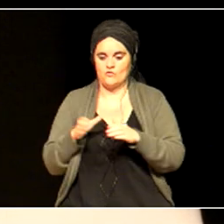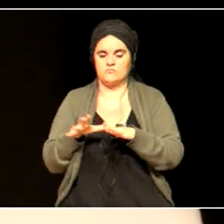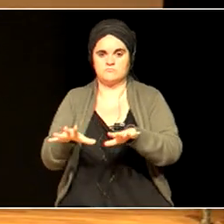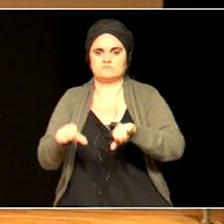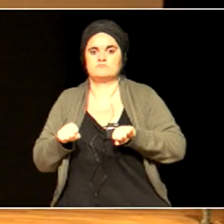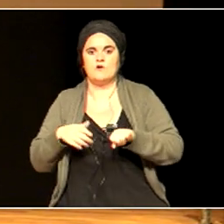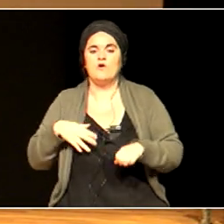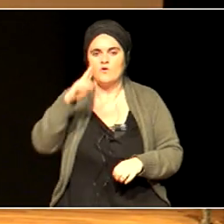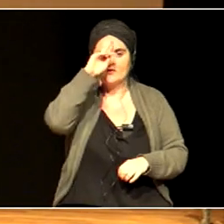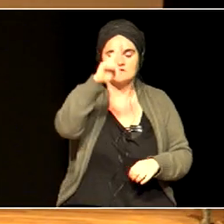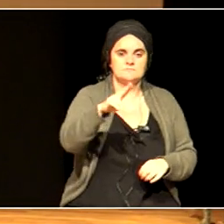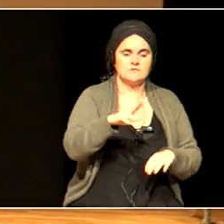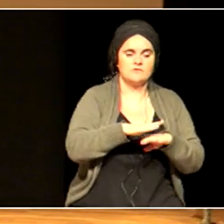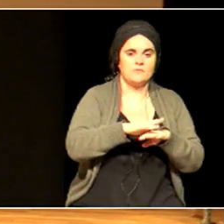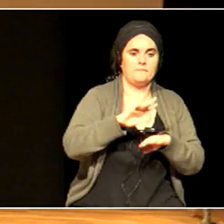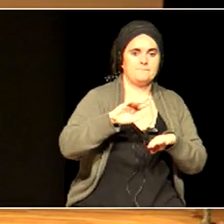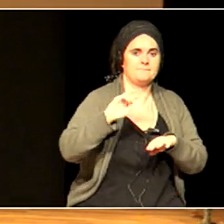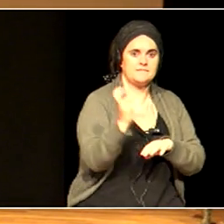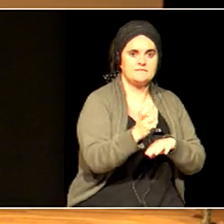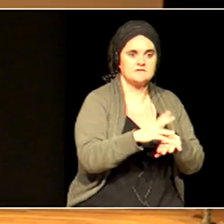by monoculture.